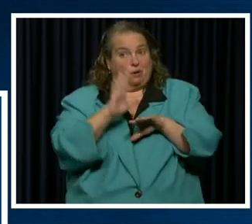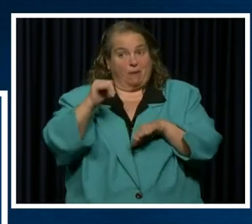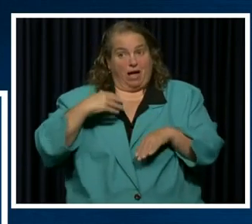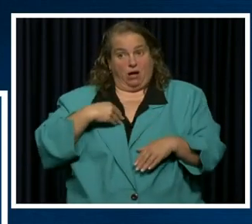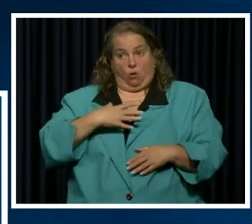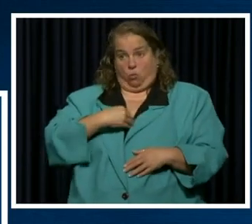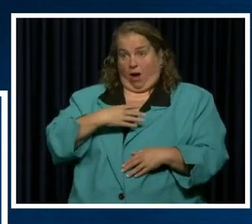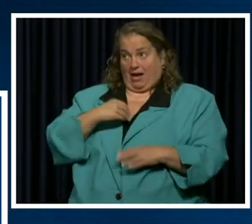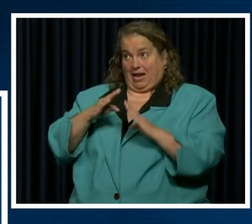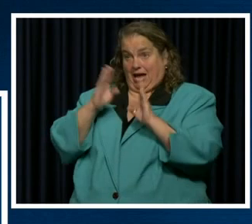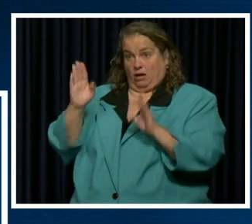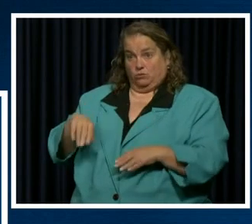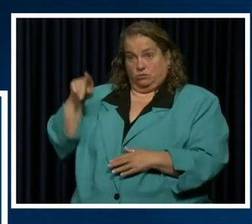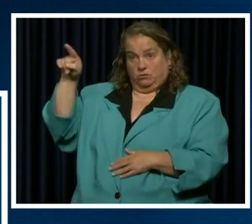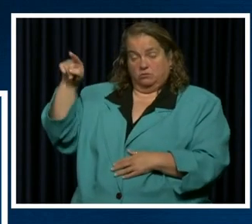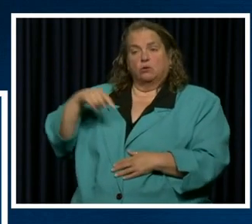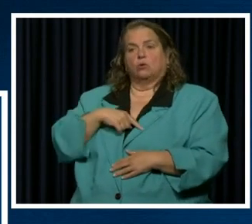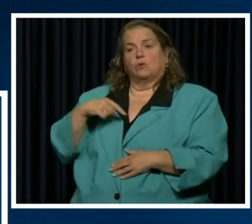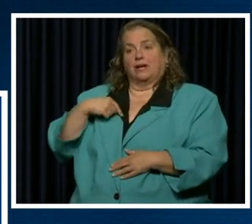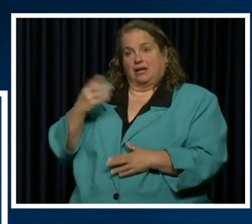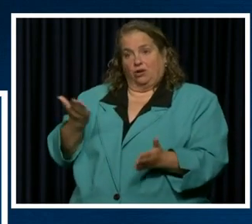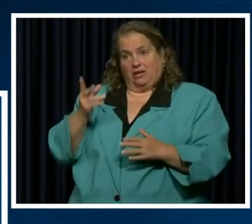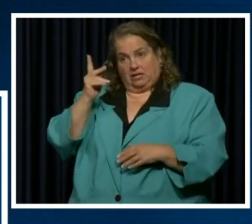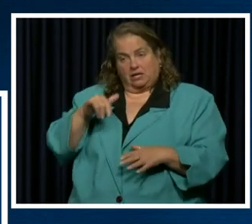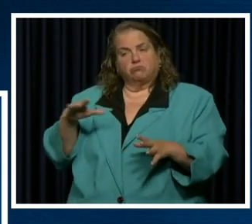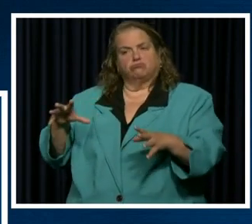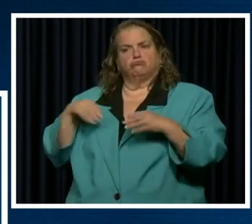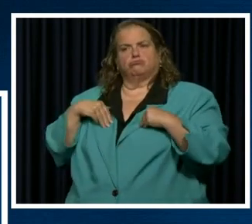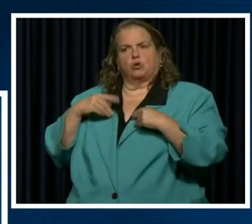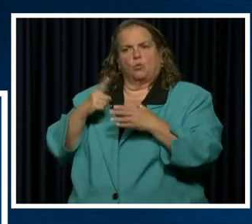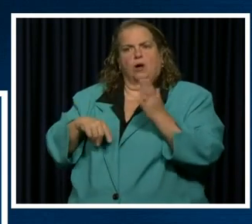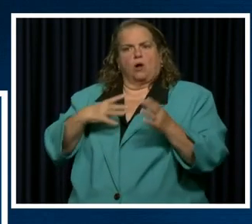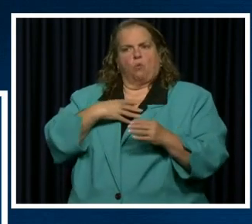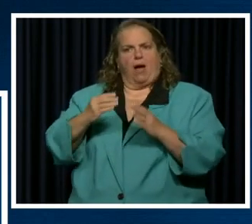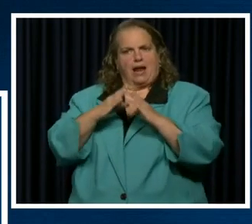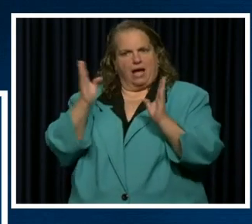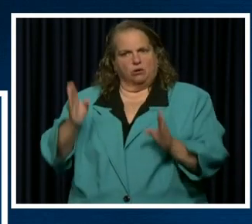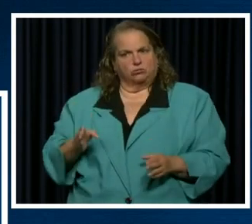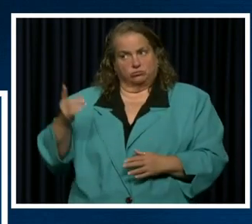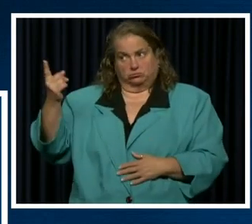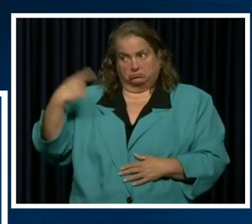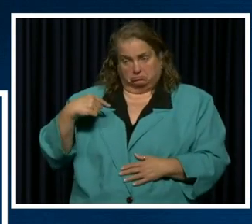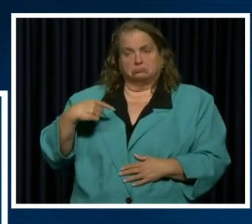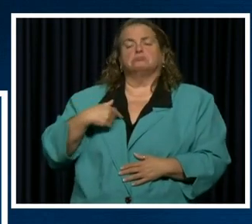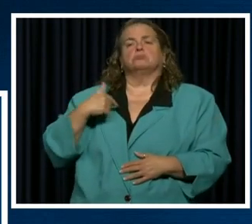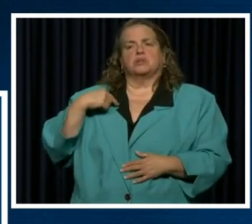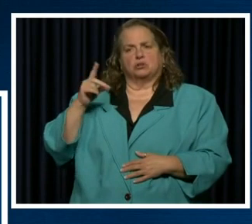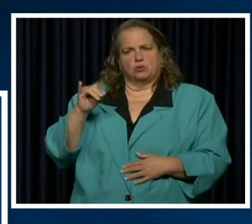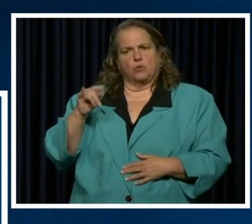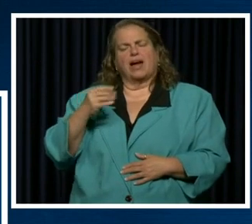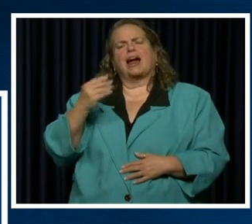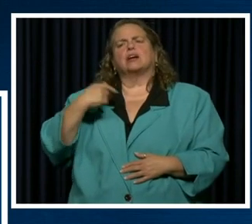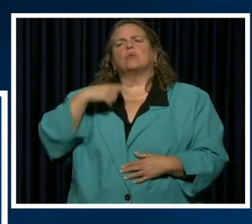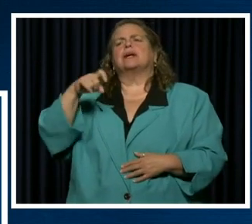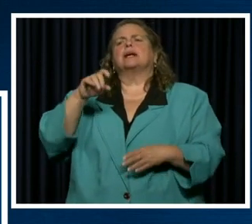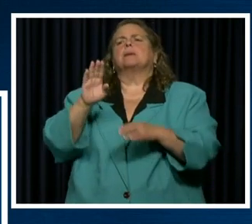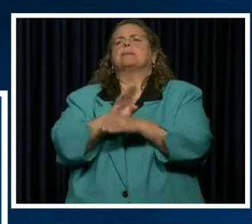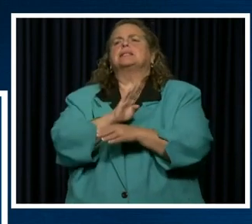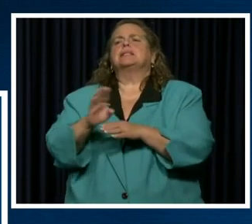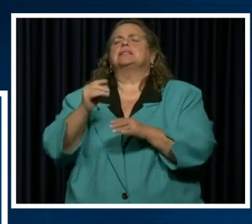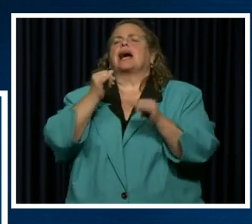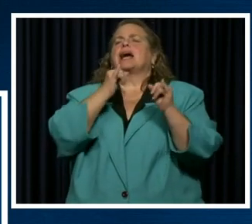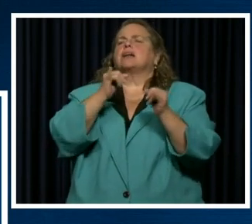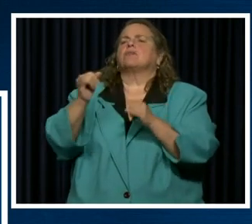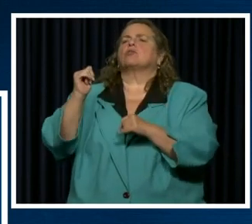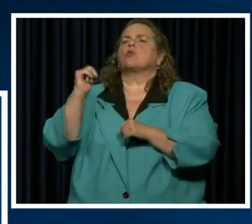by us here in Kentucky. And one we need businesses, individuals and everybody else coming together to